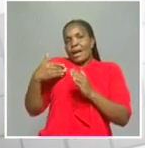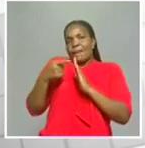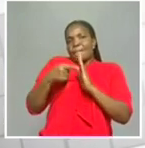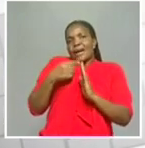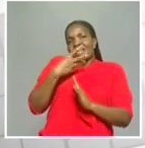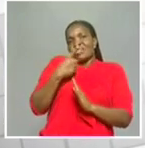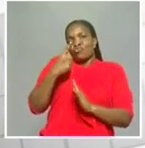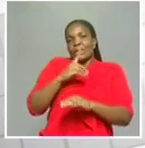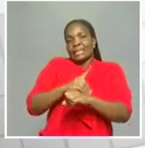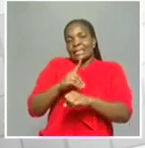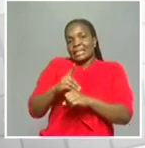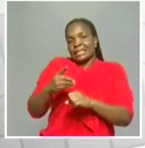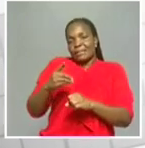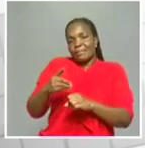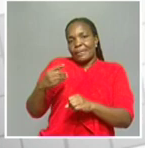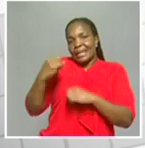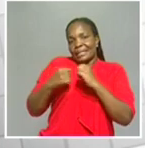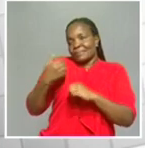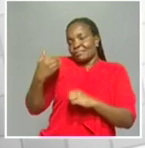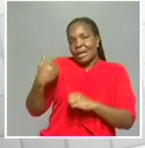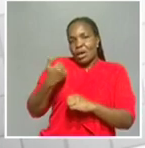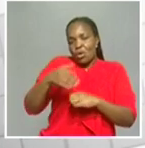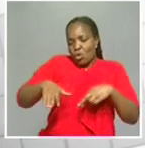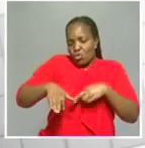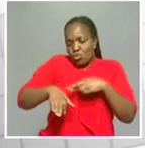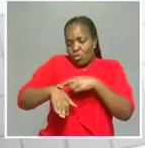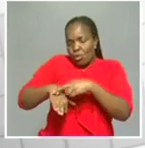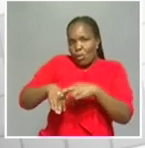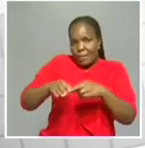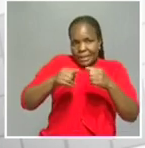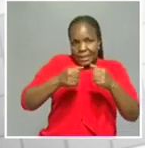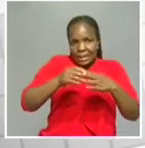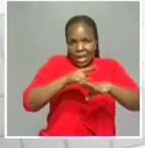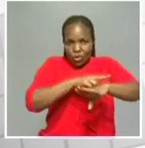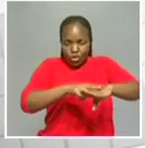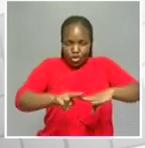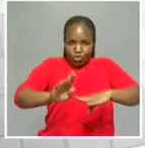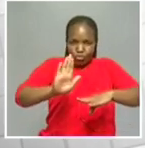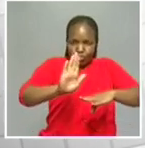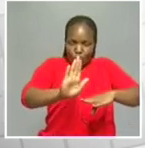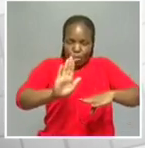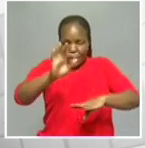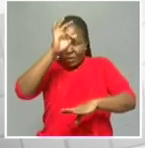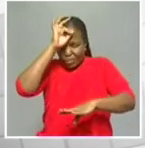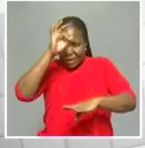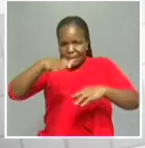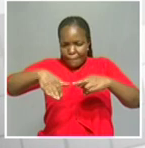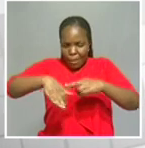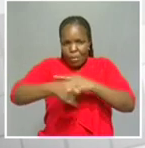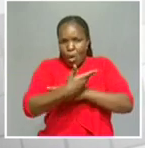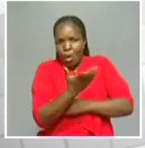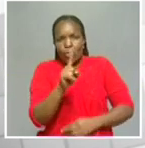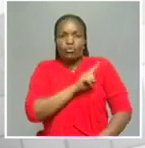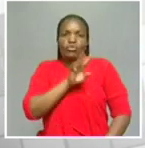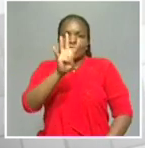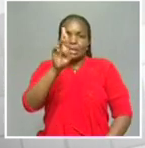regional commanders who were directed to conduct robust police deployment and operations in all 14 regions.